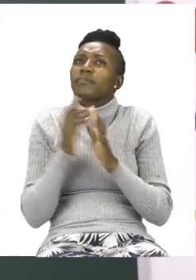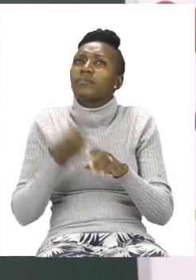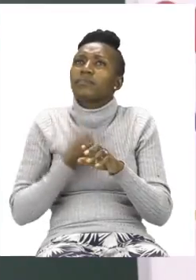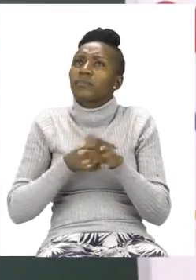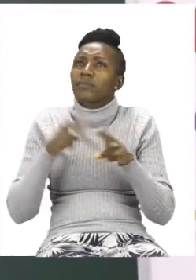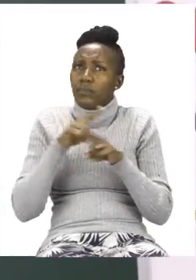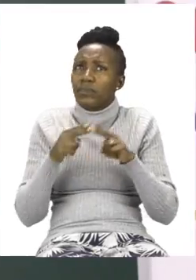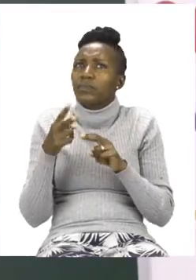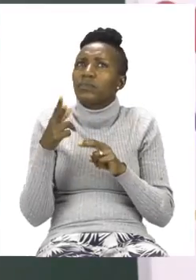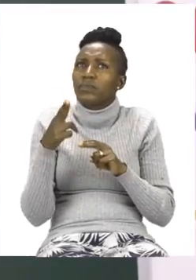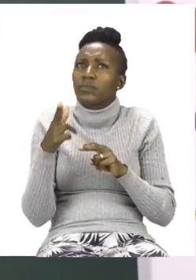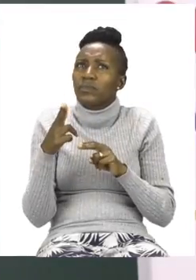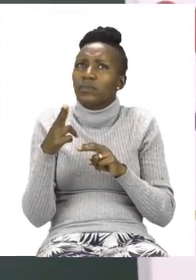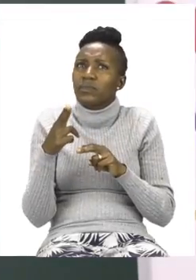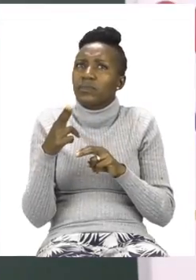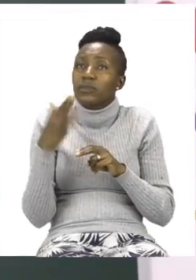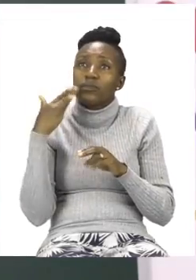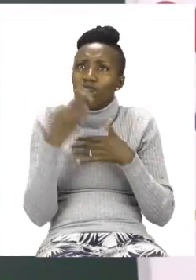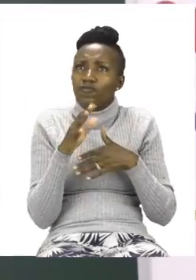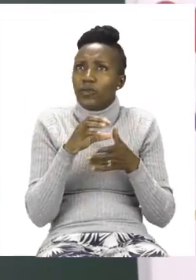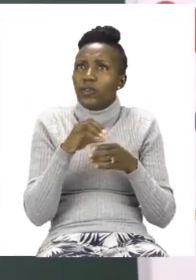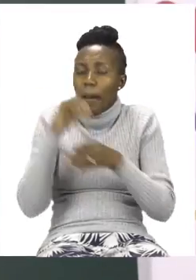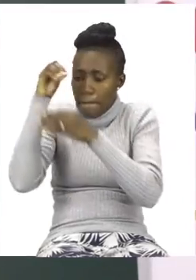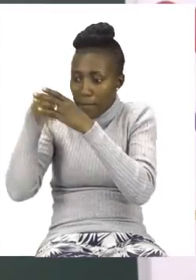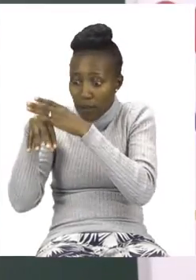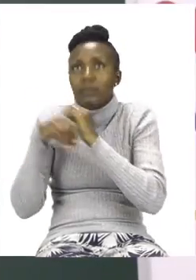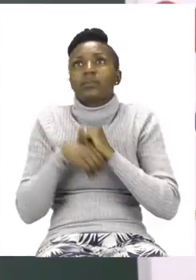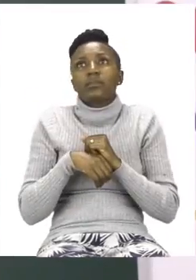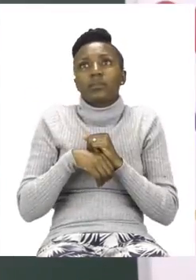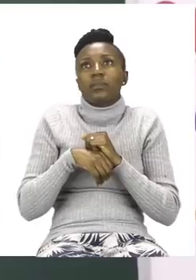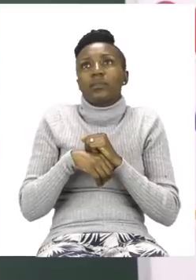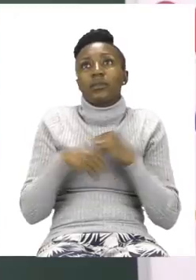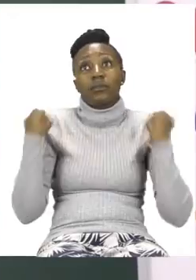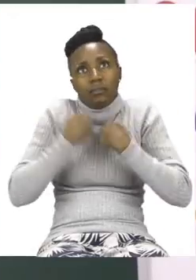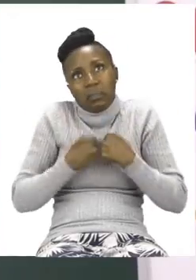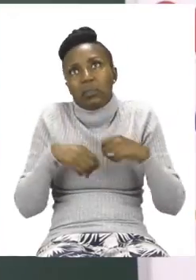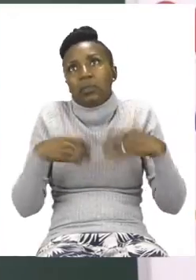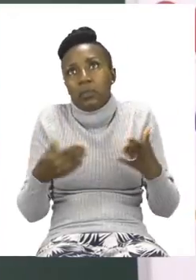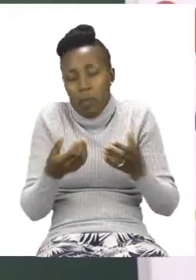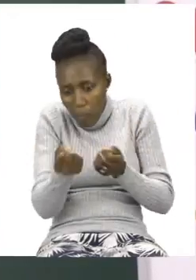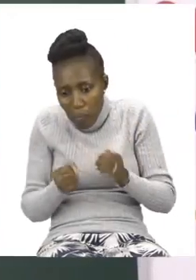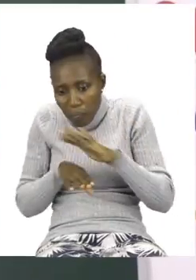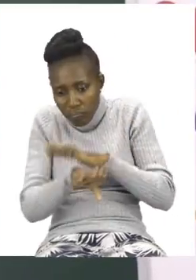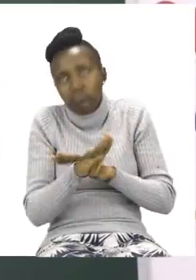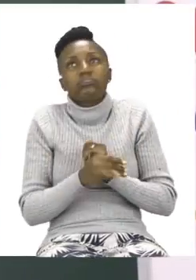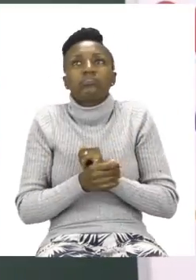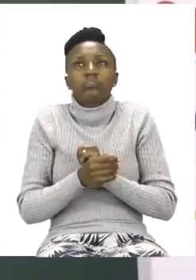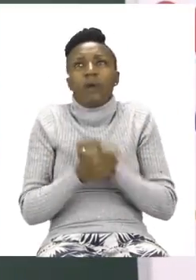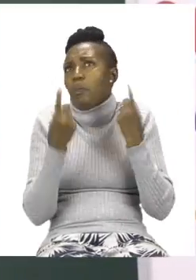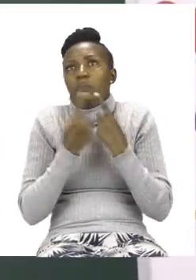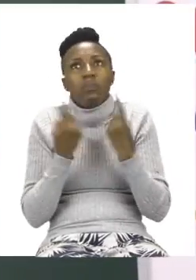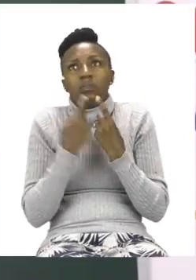of scissors, you put it away afterwards. It is not a toy. It can hurt someone. So